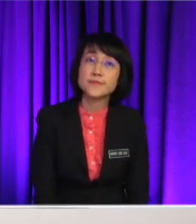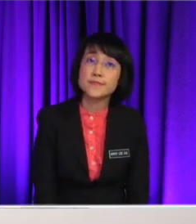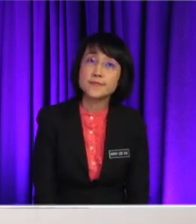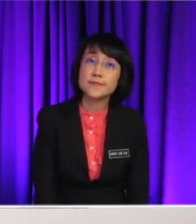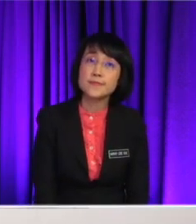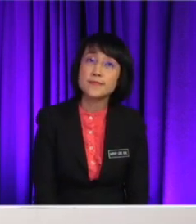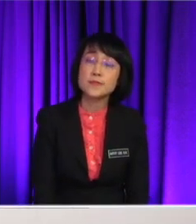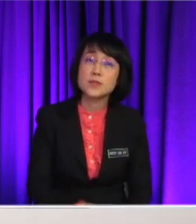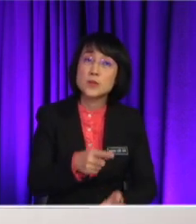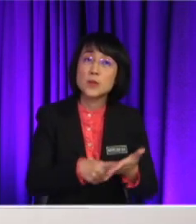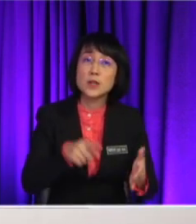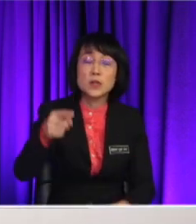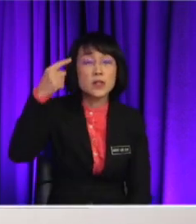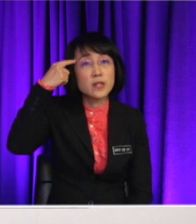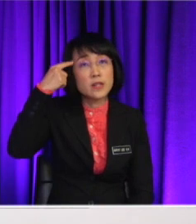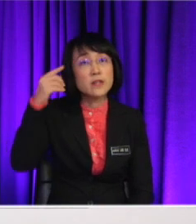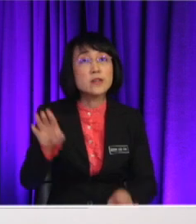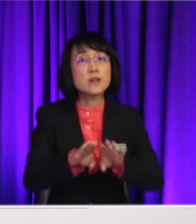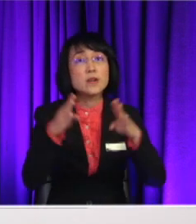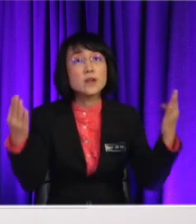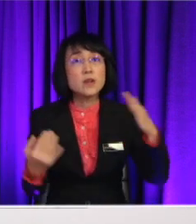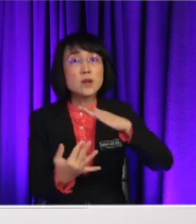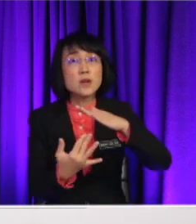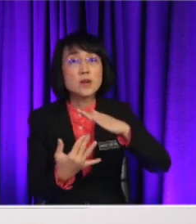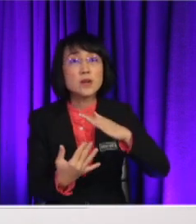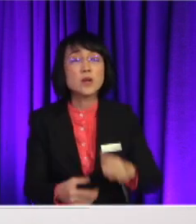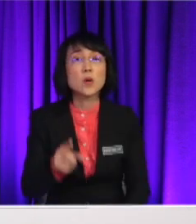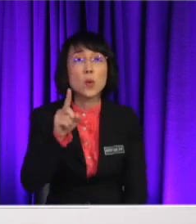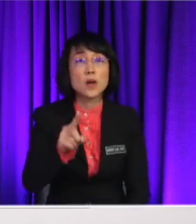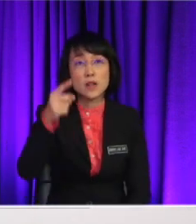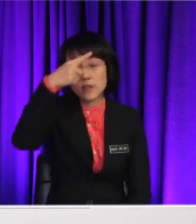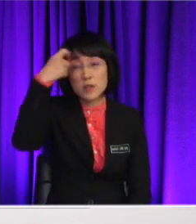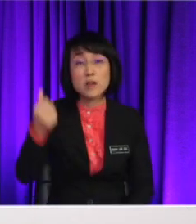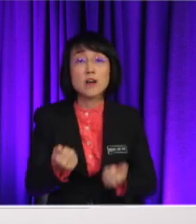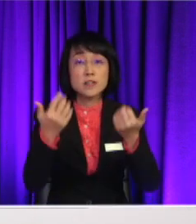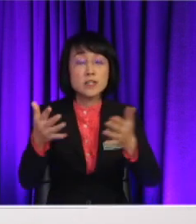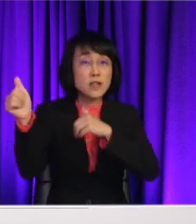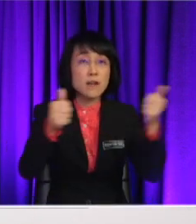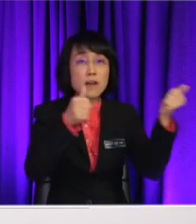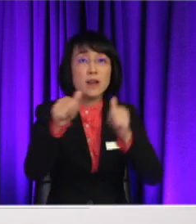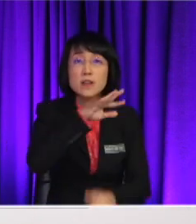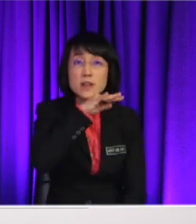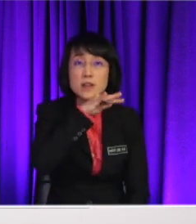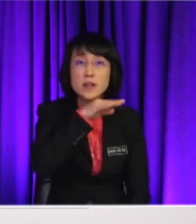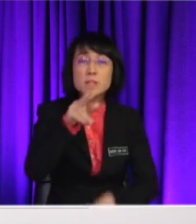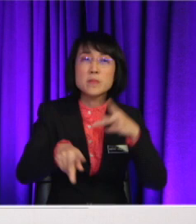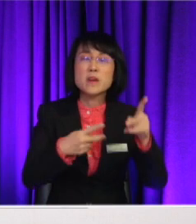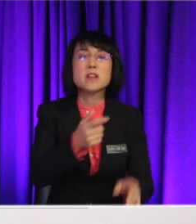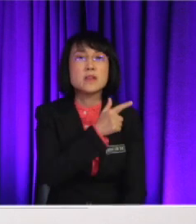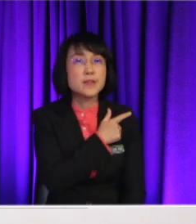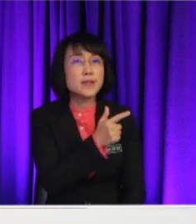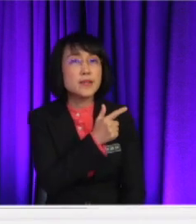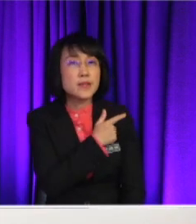What do you think of this point? Open burning has become one of the causes of air pollution. Mm This is because people are getting lazier day by day.